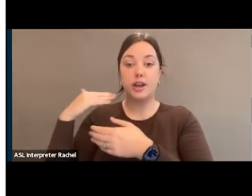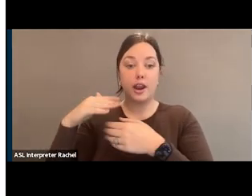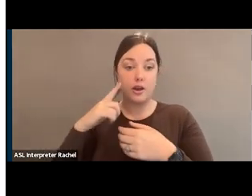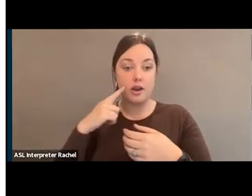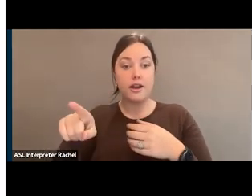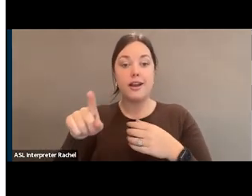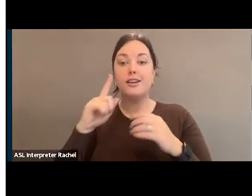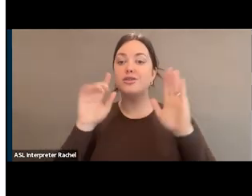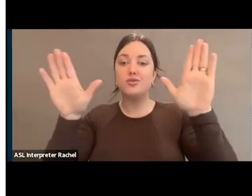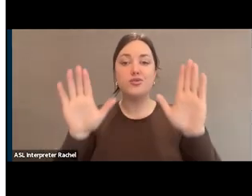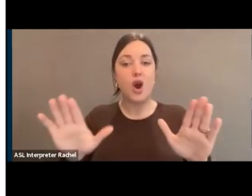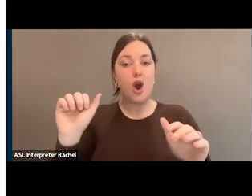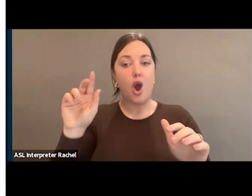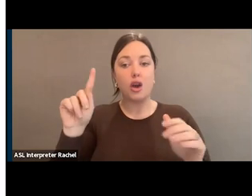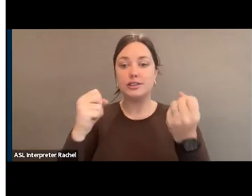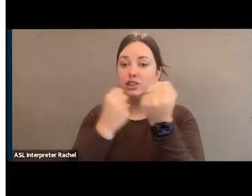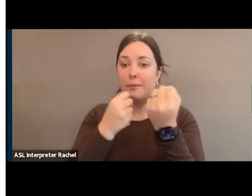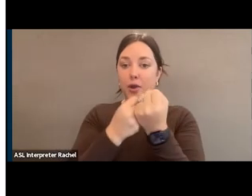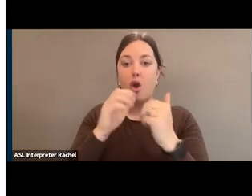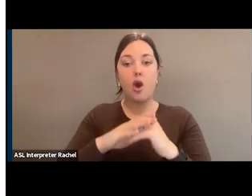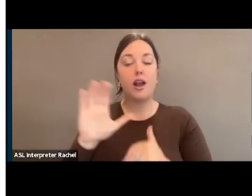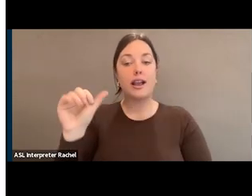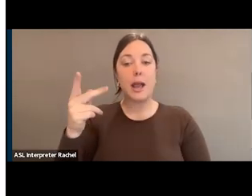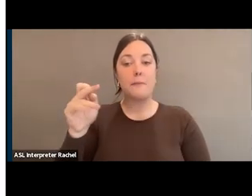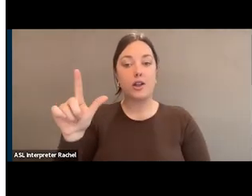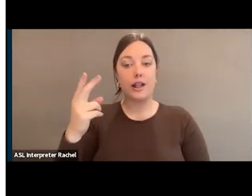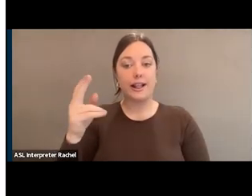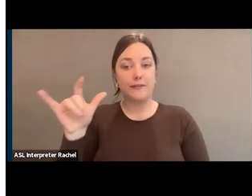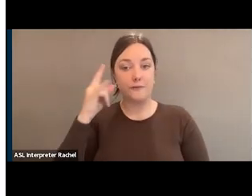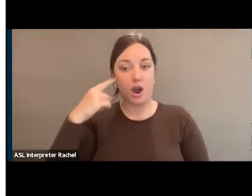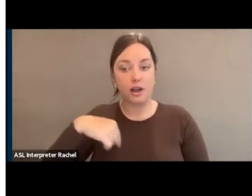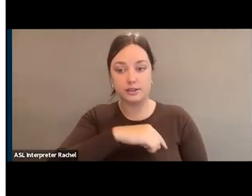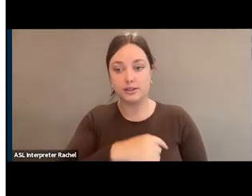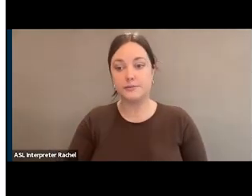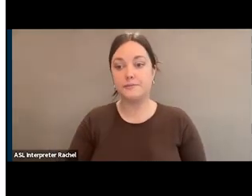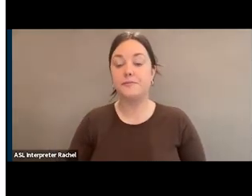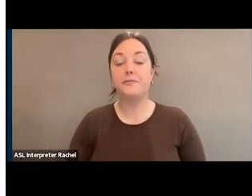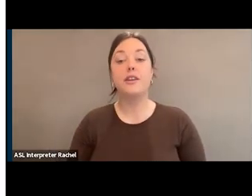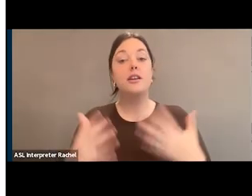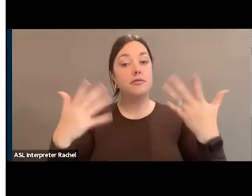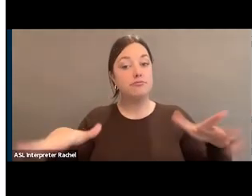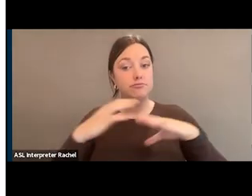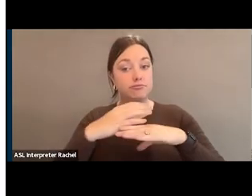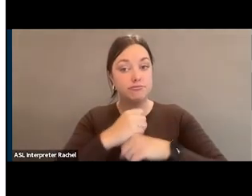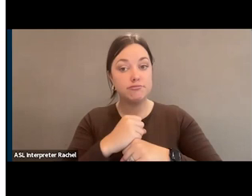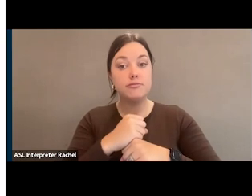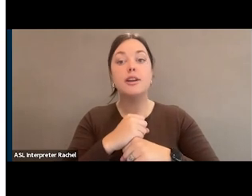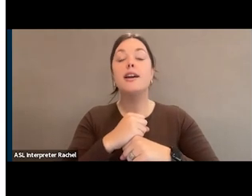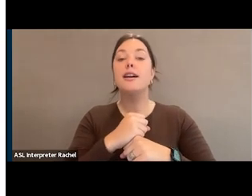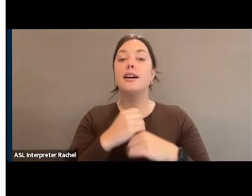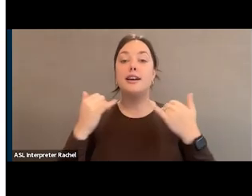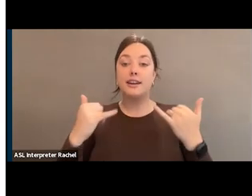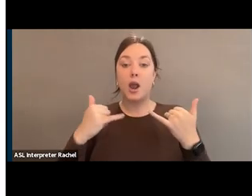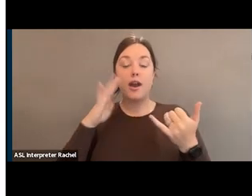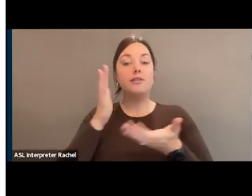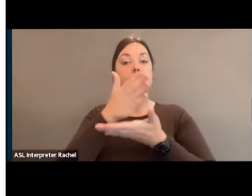arts champions on Capitol Hill for us. So with that as the overview, I'd like to just kick off some